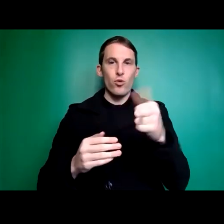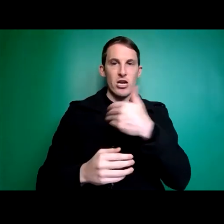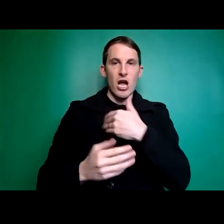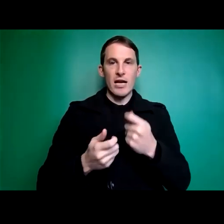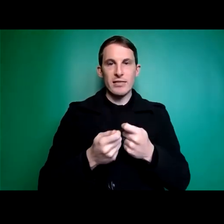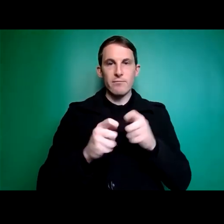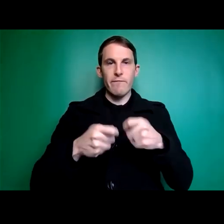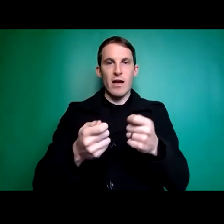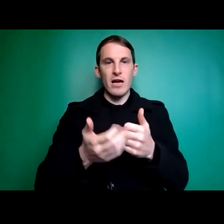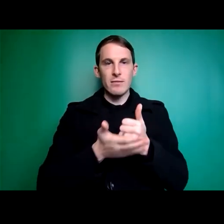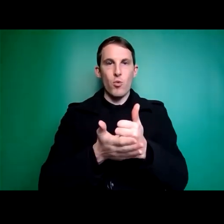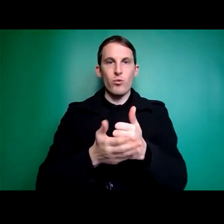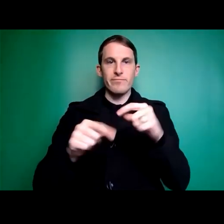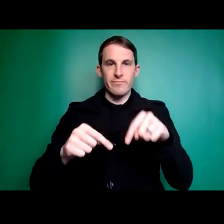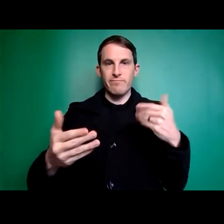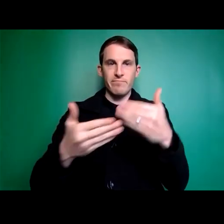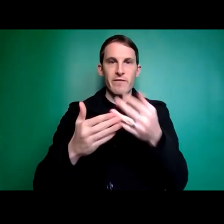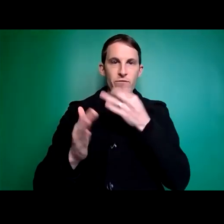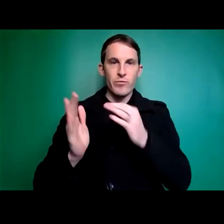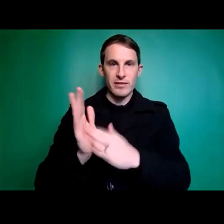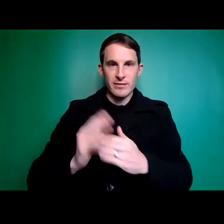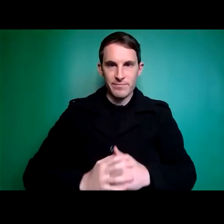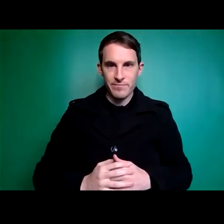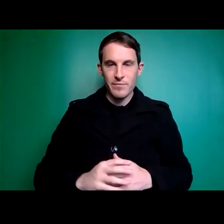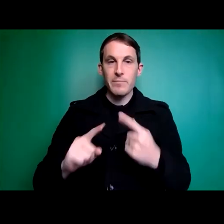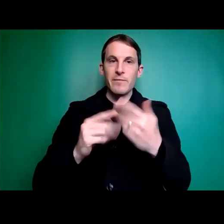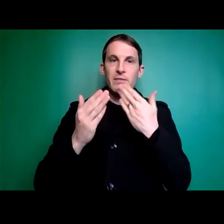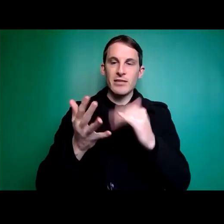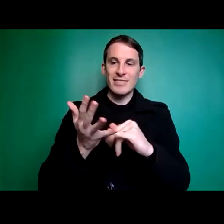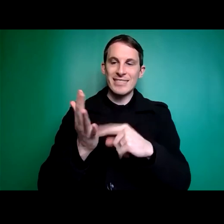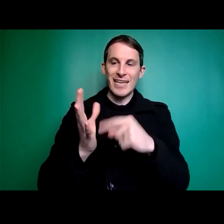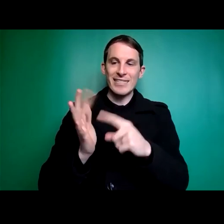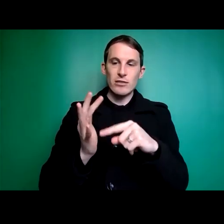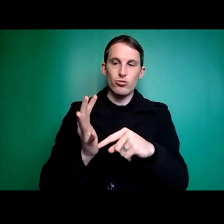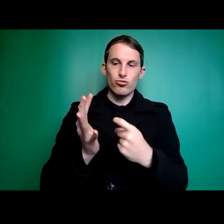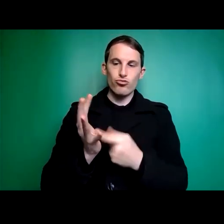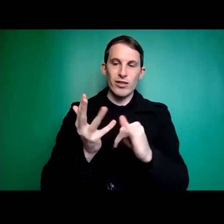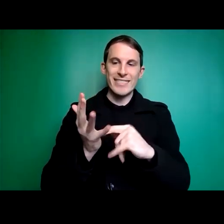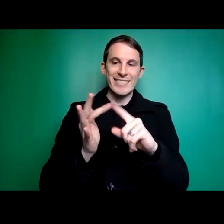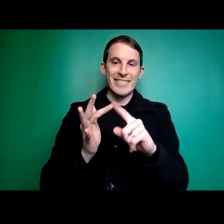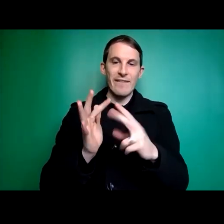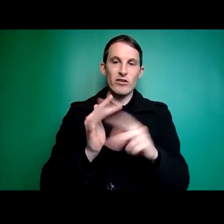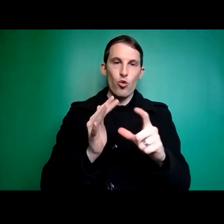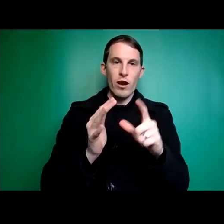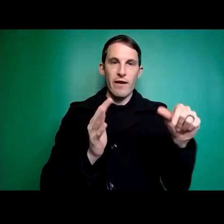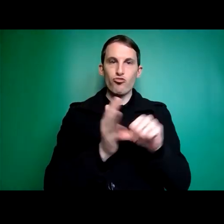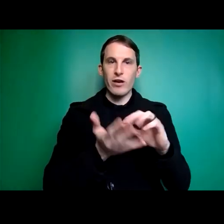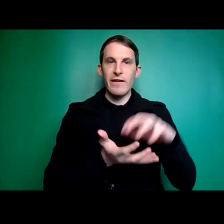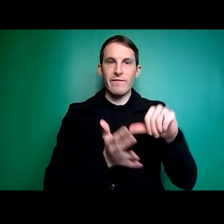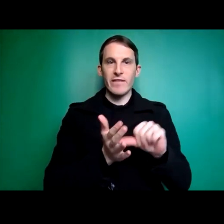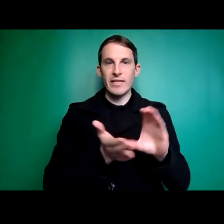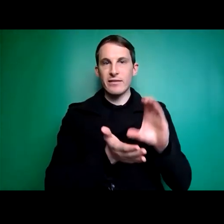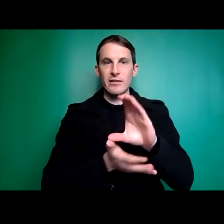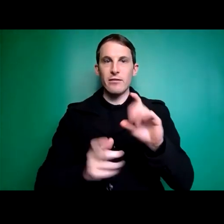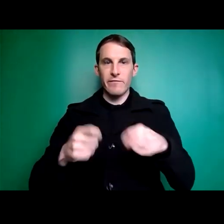they've provided us with over the past few months thank you to state trustees victoria for providing us with grant funding to make this event